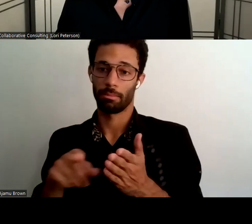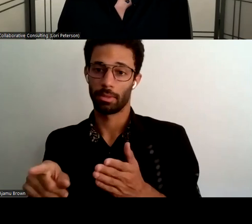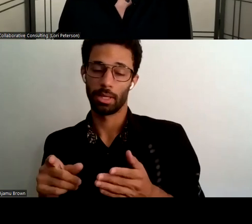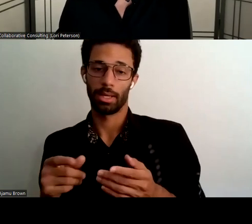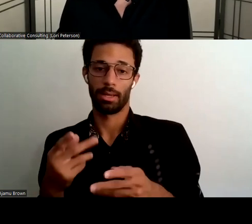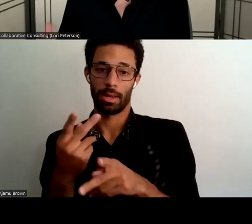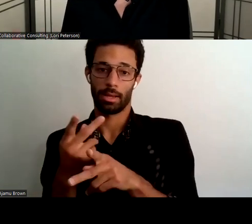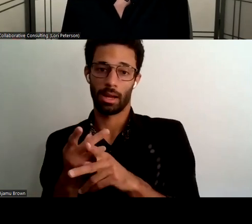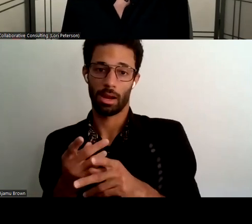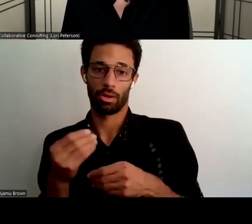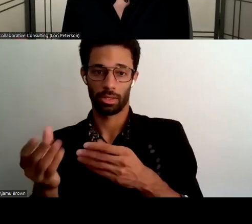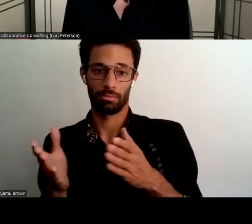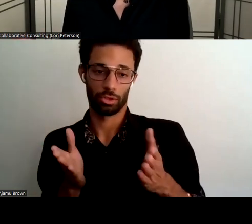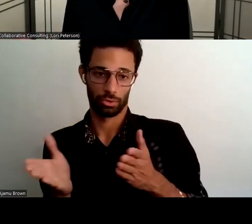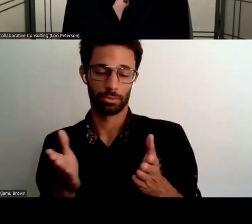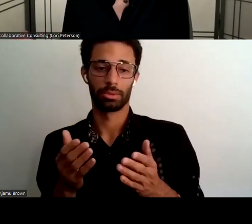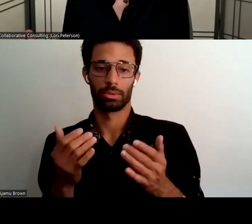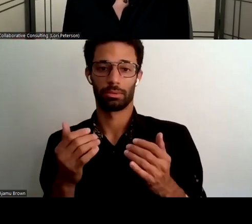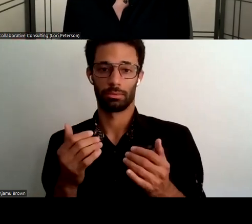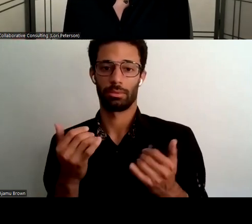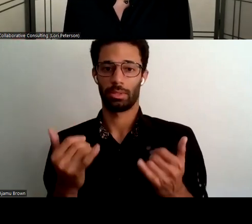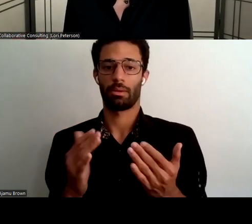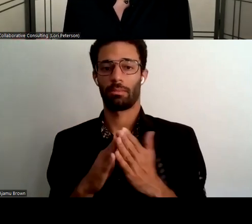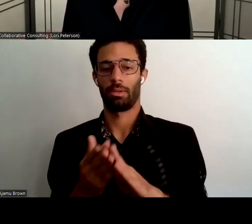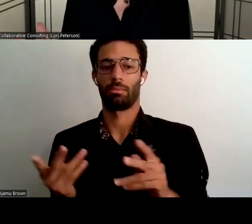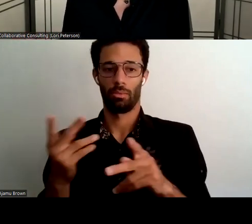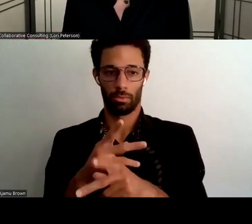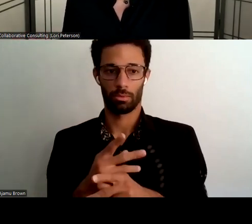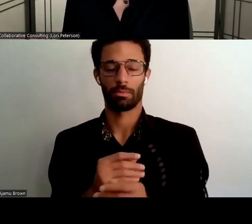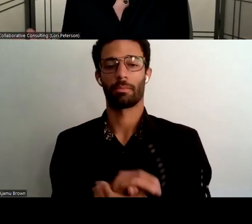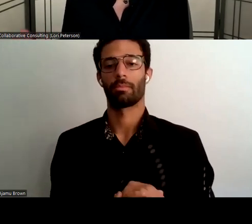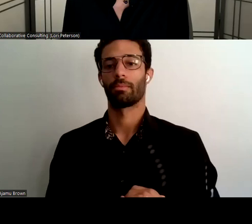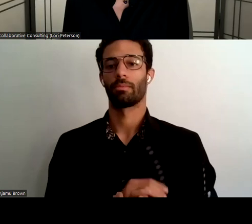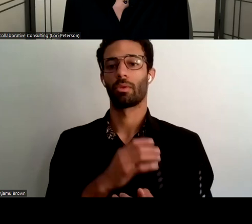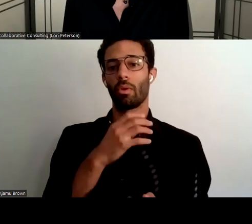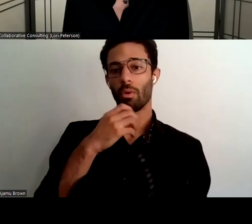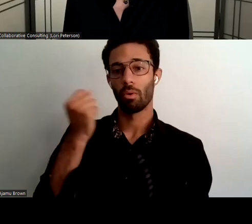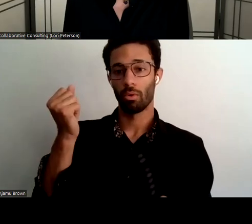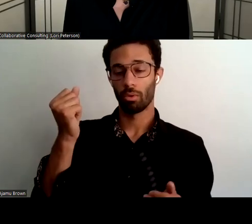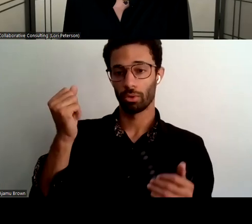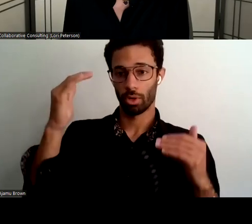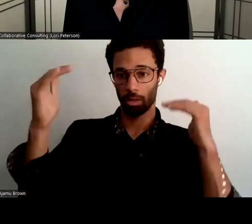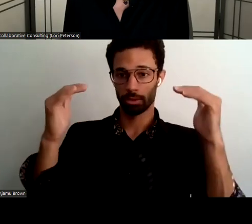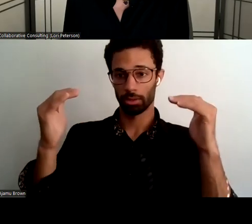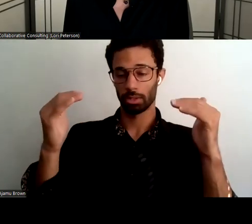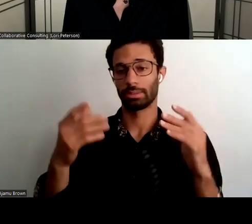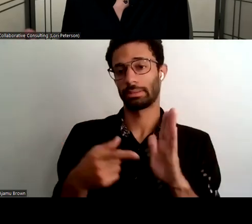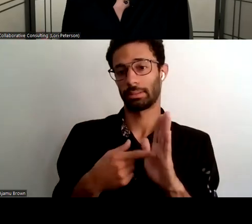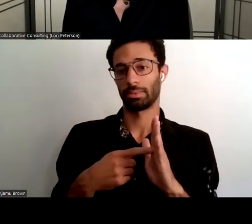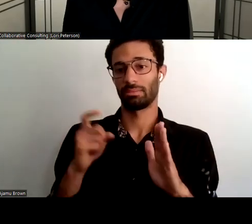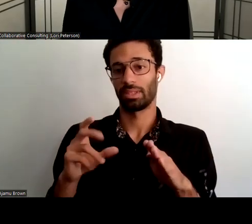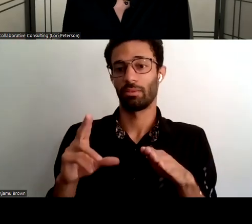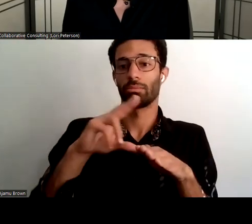and triple a's talked a little bit about a family member or older adults needing to tap into family members more often